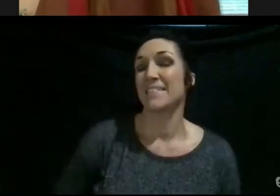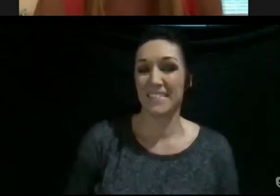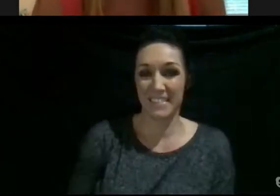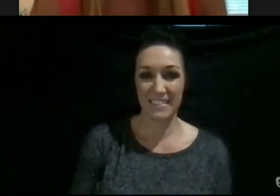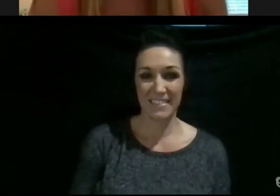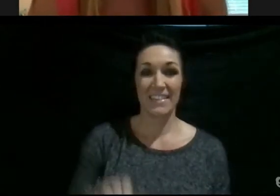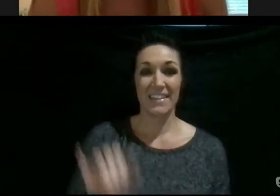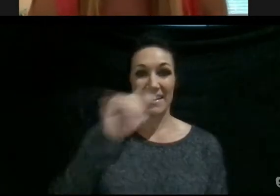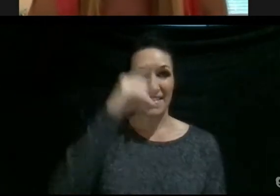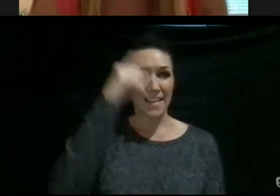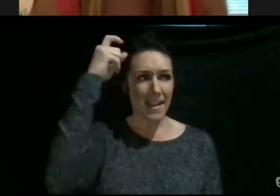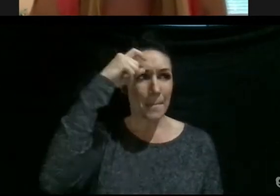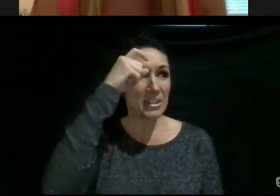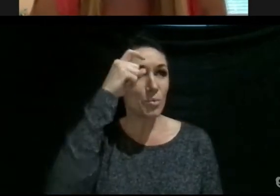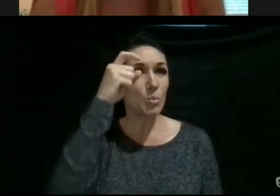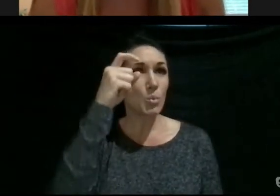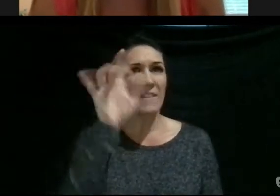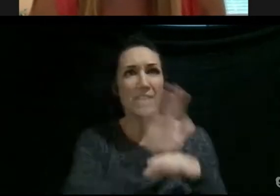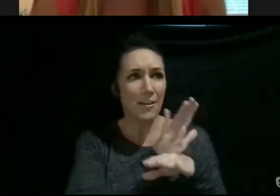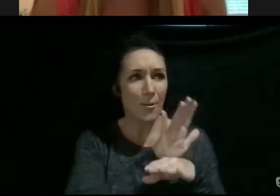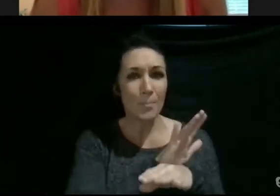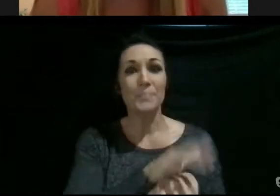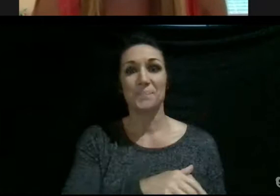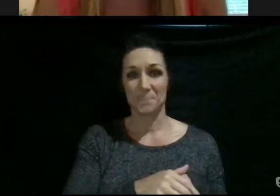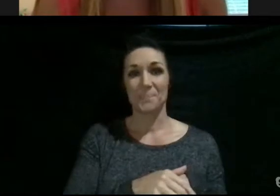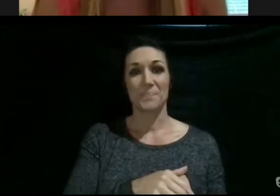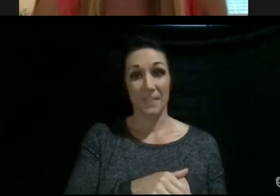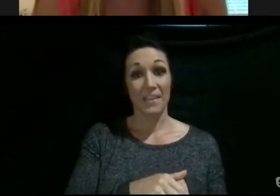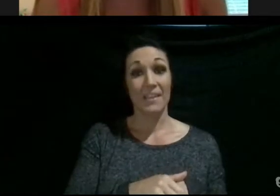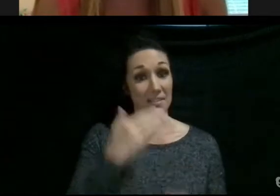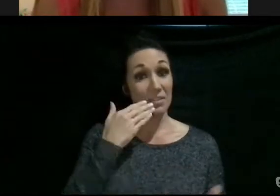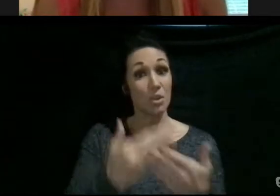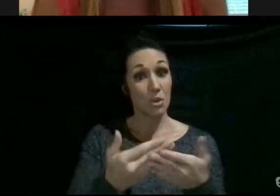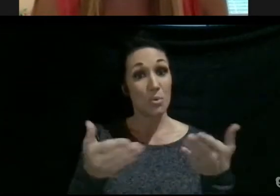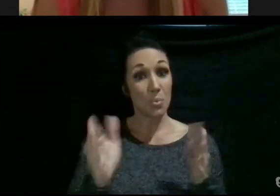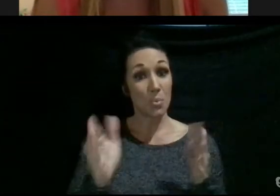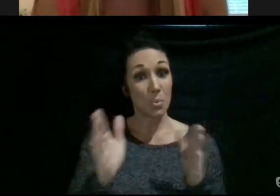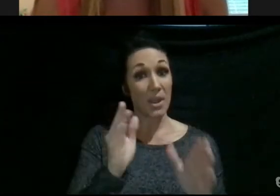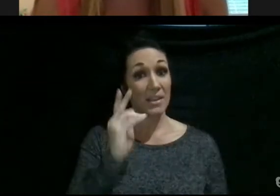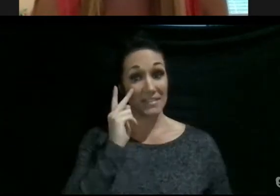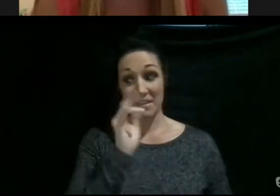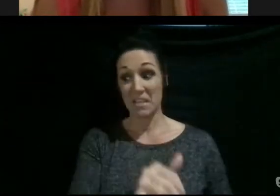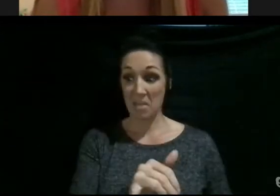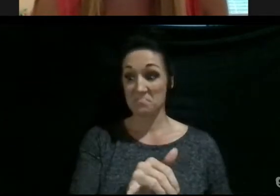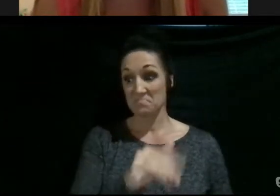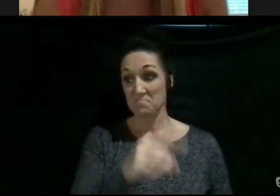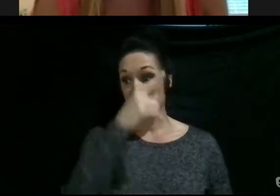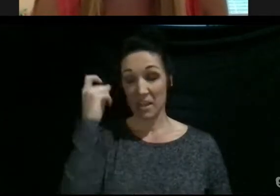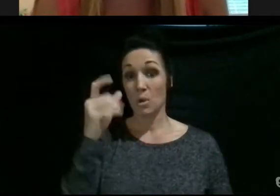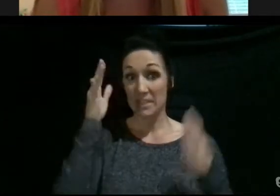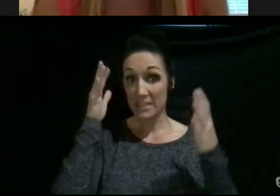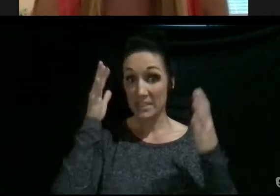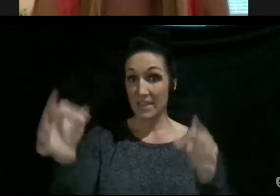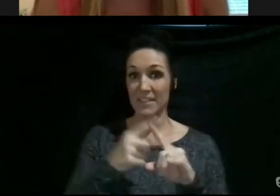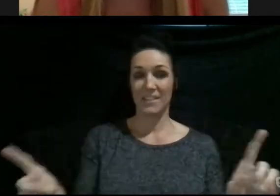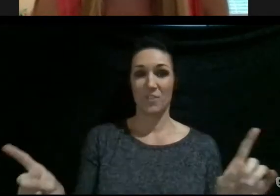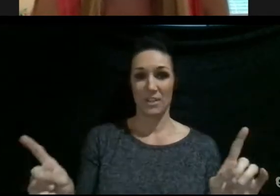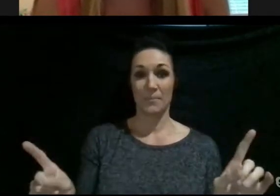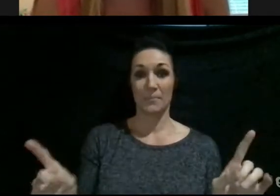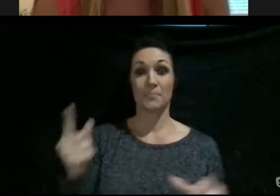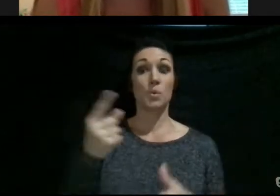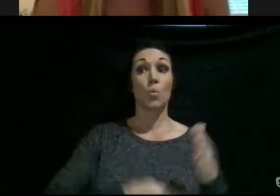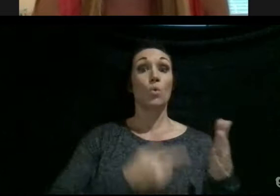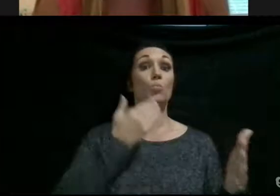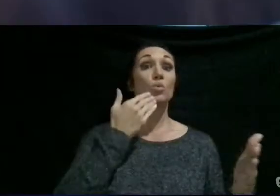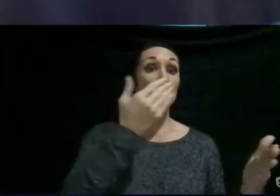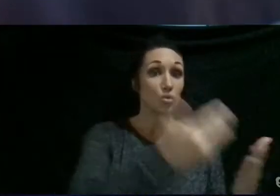it's like a mystery film, but. It's a good way to look at it. Like, this summer was different. So, what, what was good?